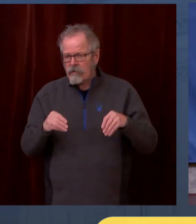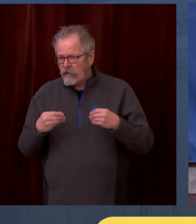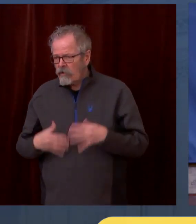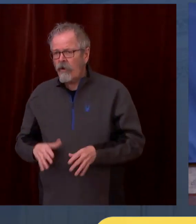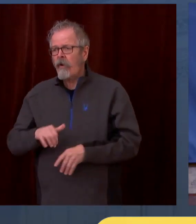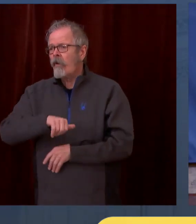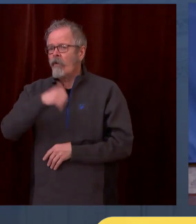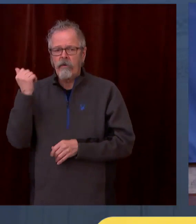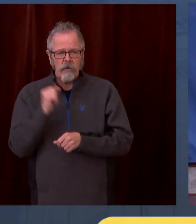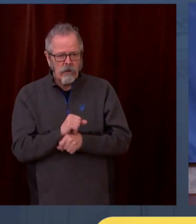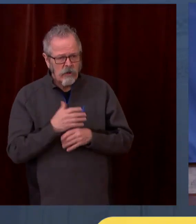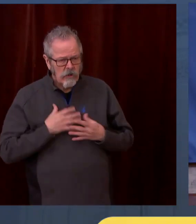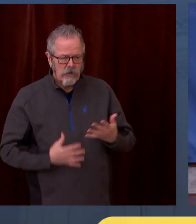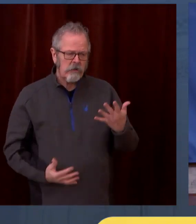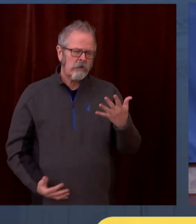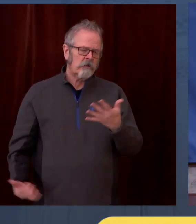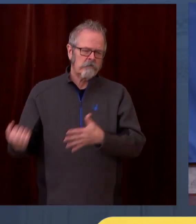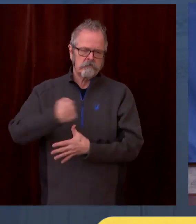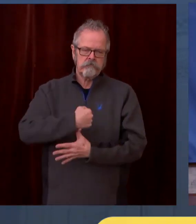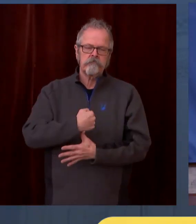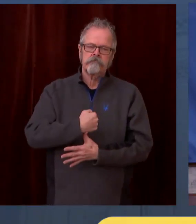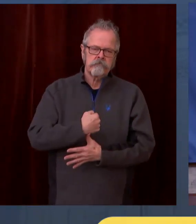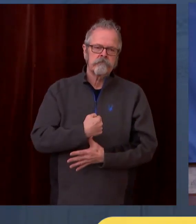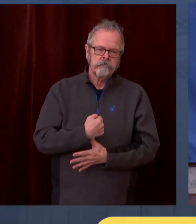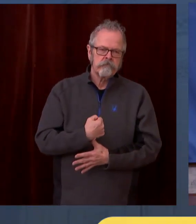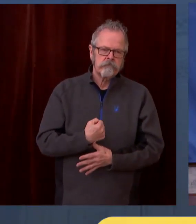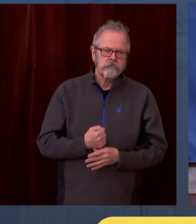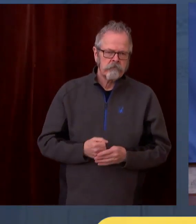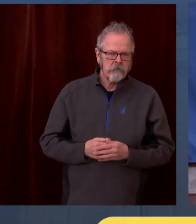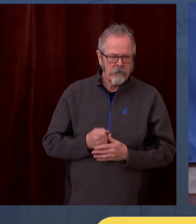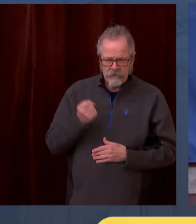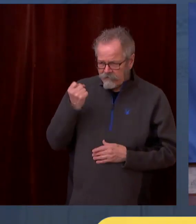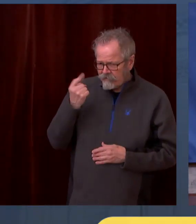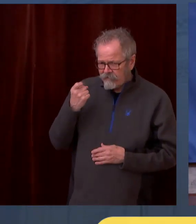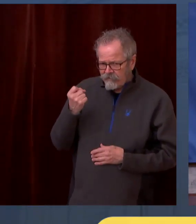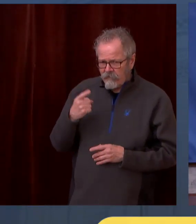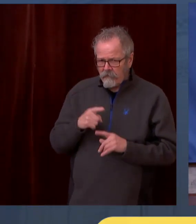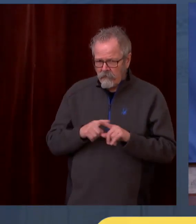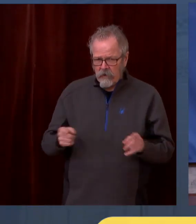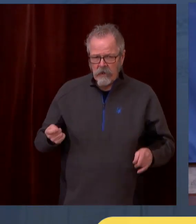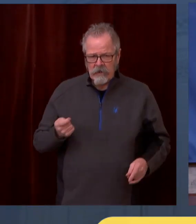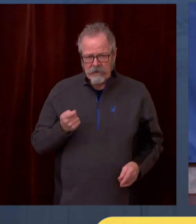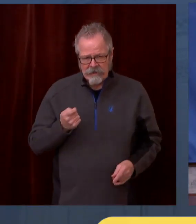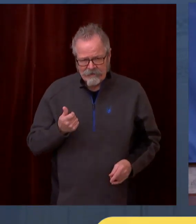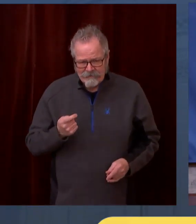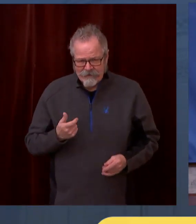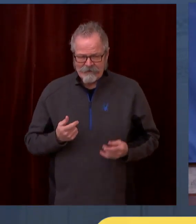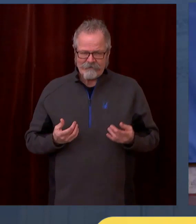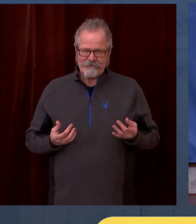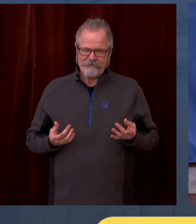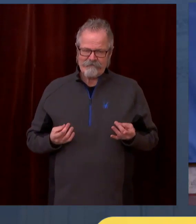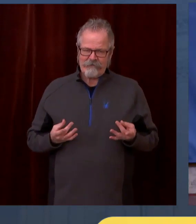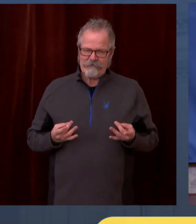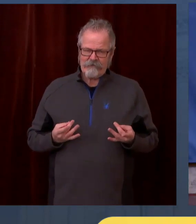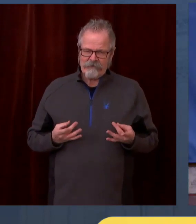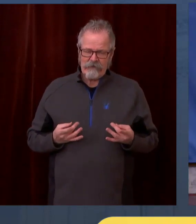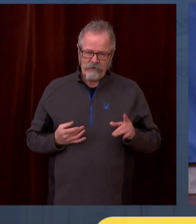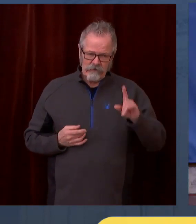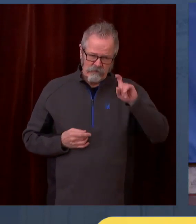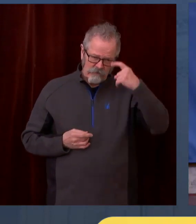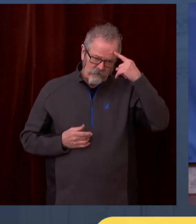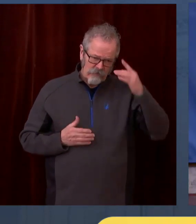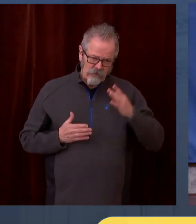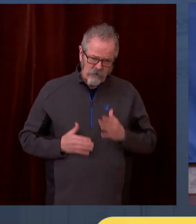vaccine. Now, in answering this question, it's kind of a trick question because governors look great when they just say everybody's eligible for the